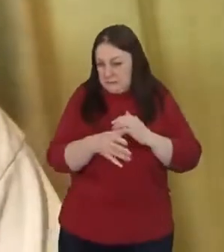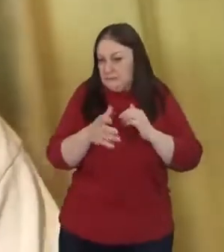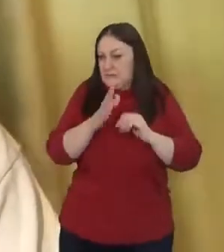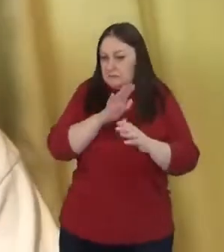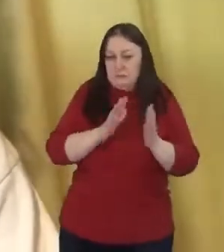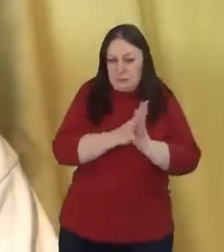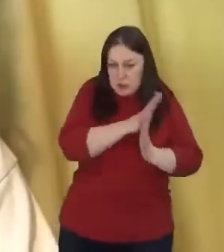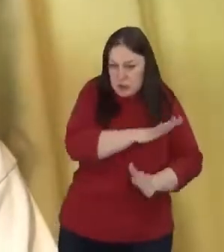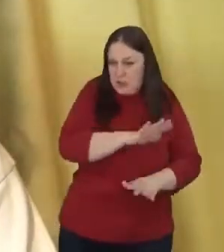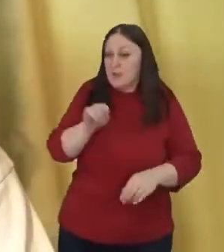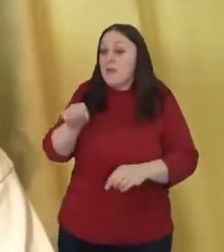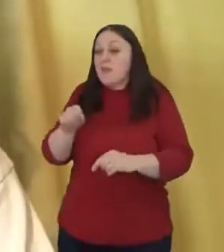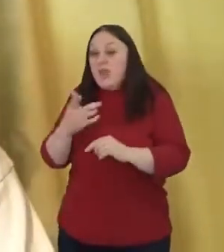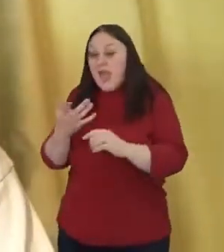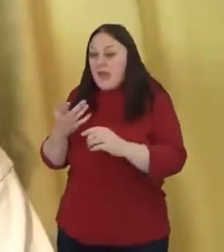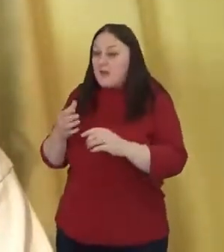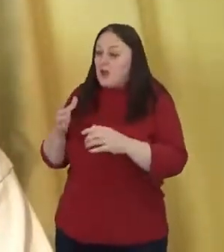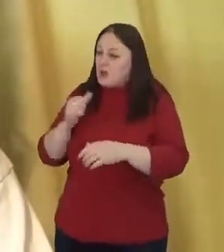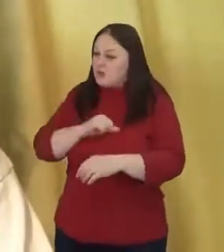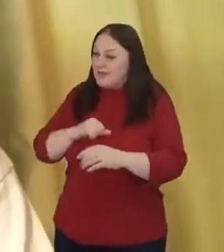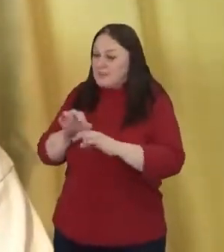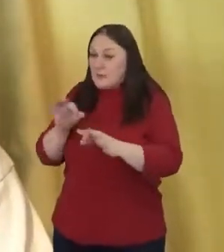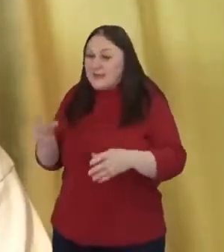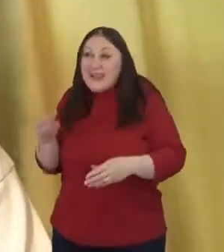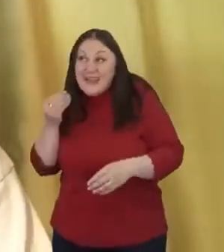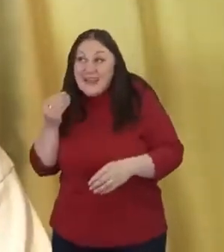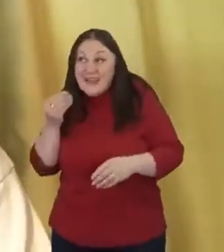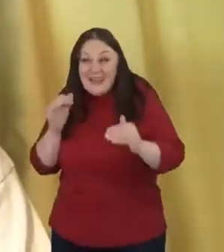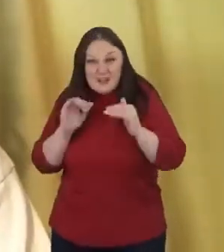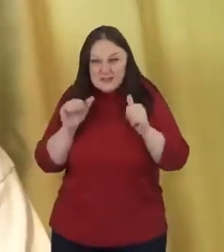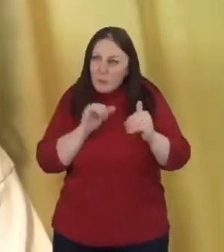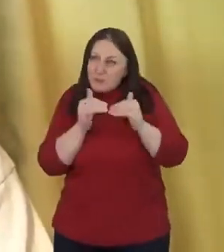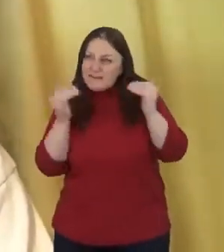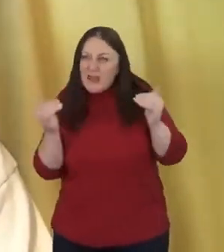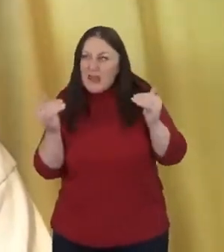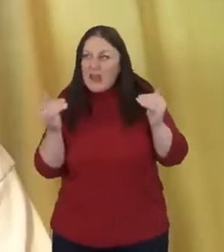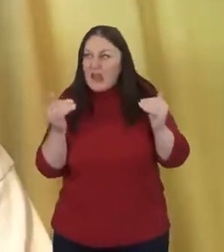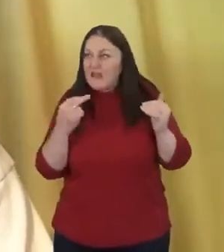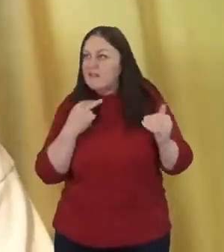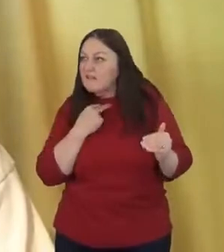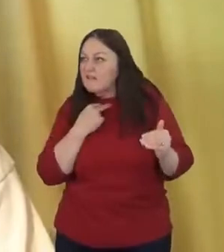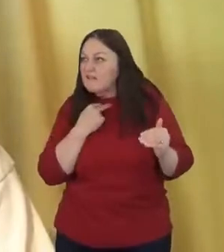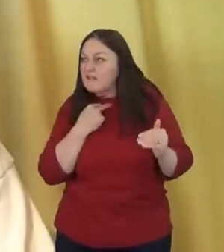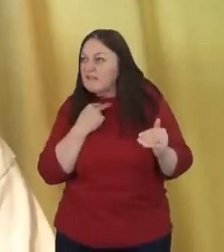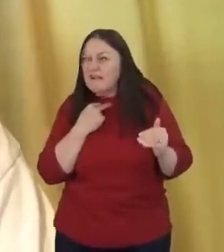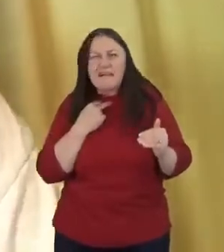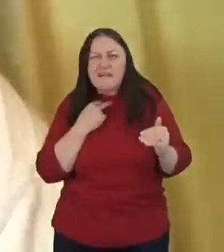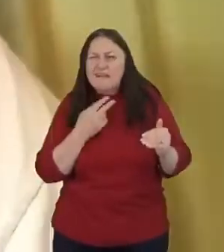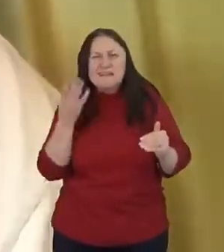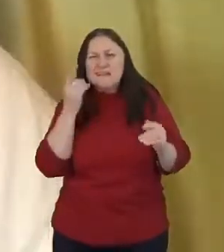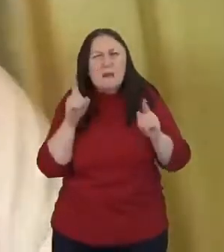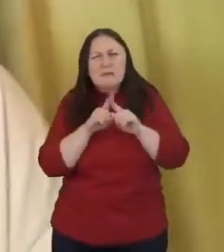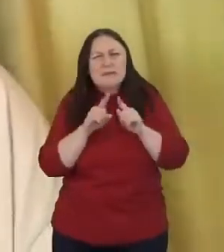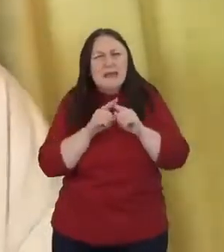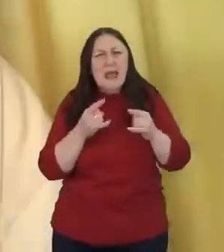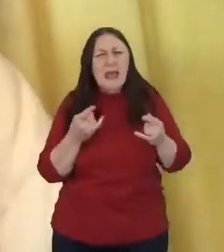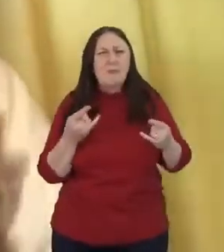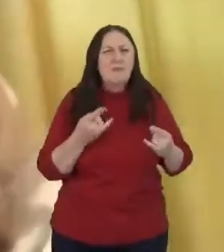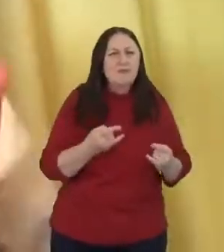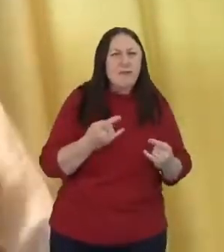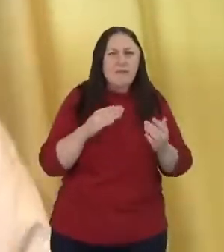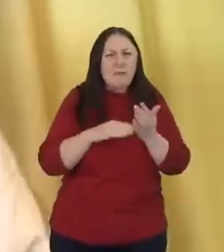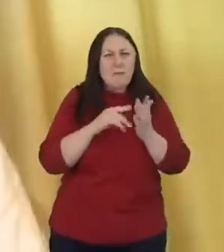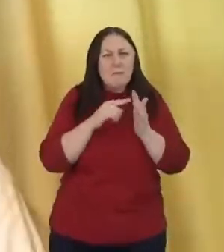listened to this Christian music, we're like, oh, that doesn't sound like Metallica, you know, it's not, anyway, you know, it was